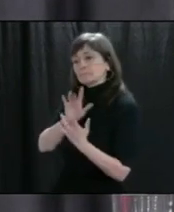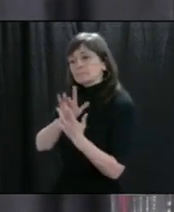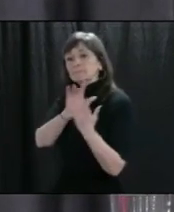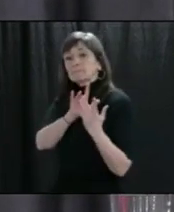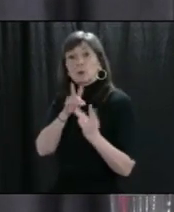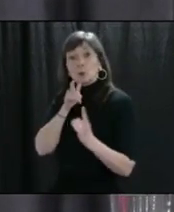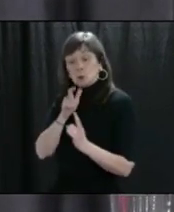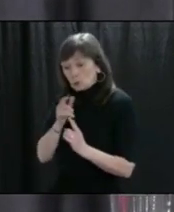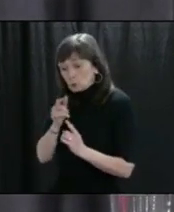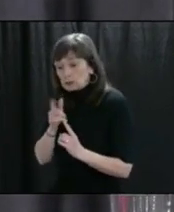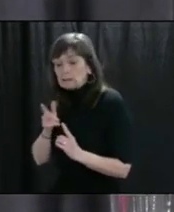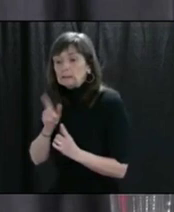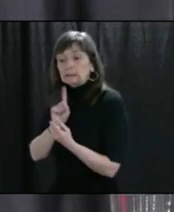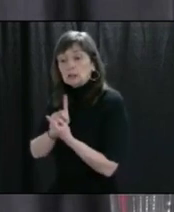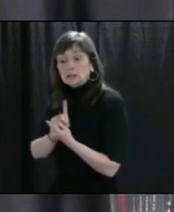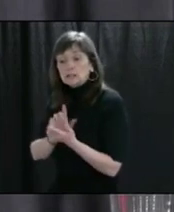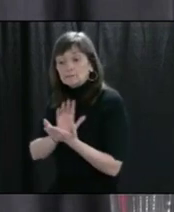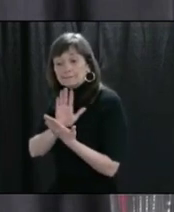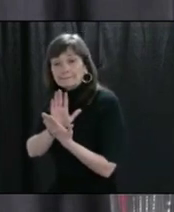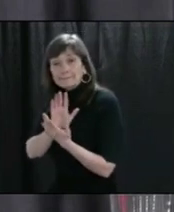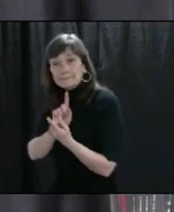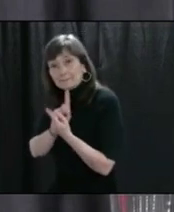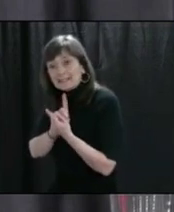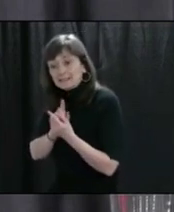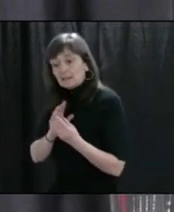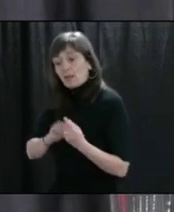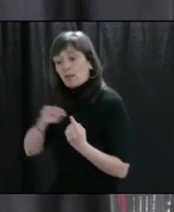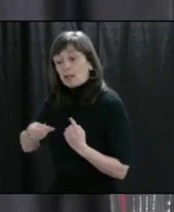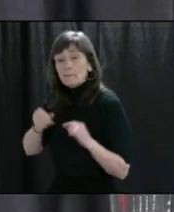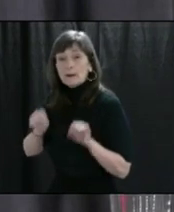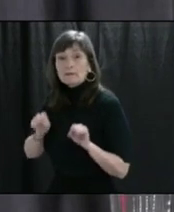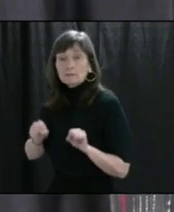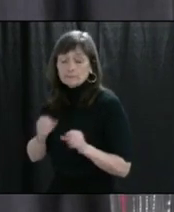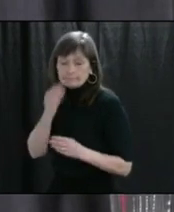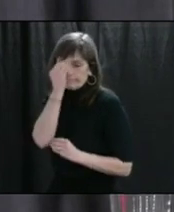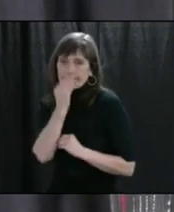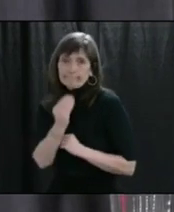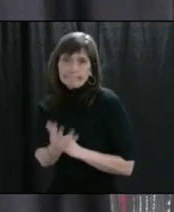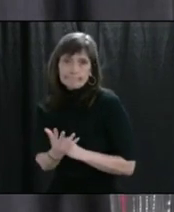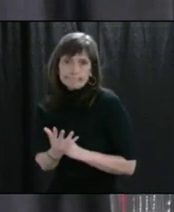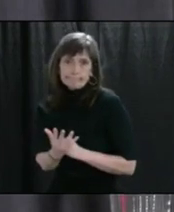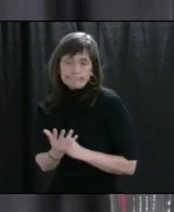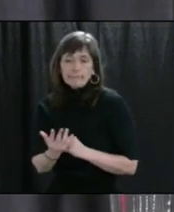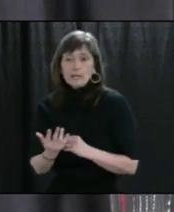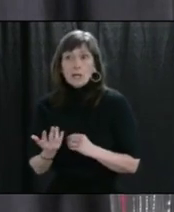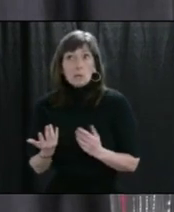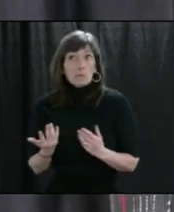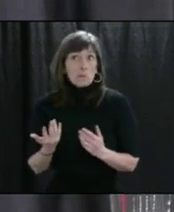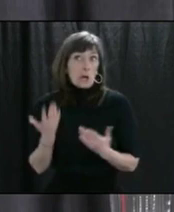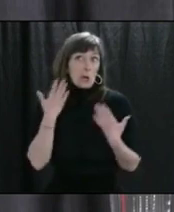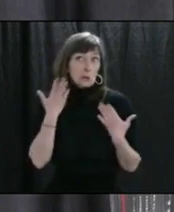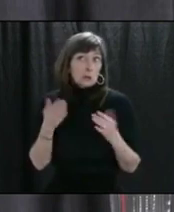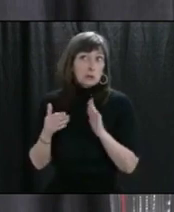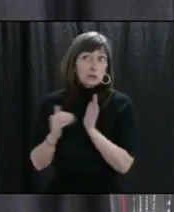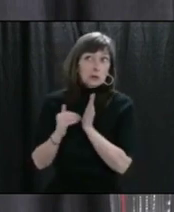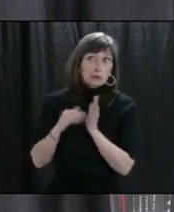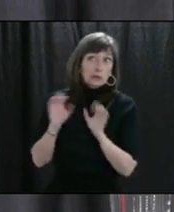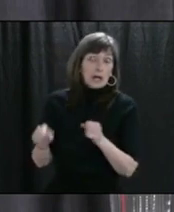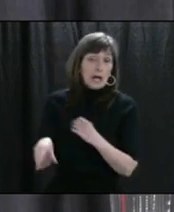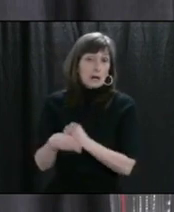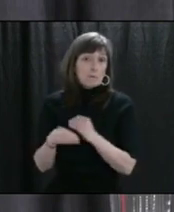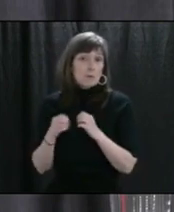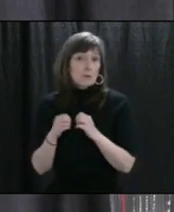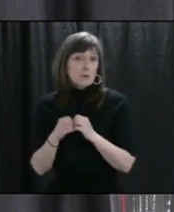been identified and advised appropriately. Other than that, I'm not sure whether Dr. Fitzgerald can add any further context.